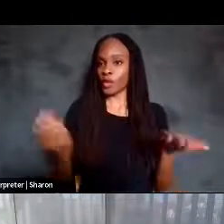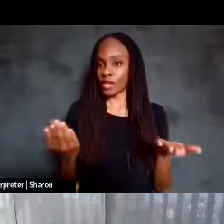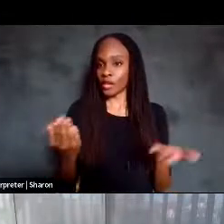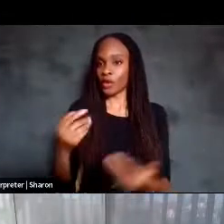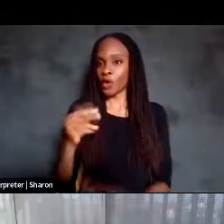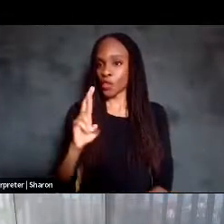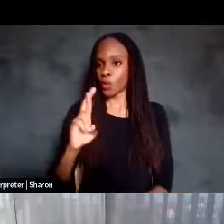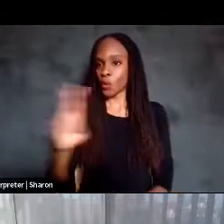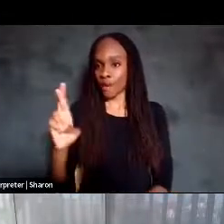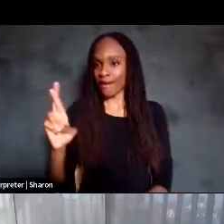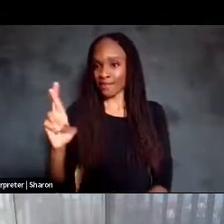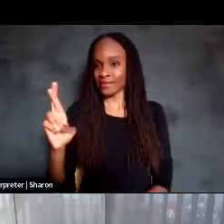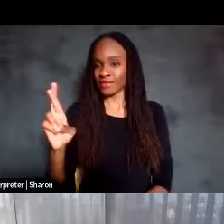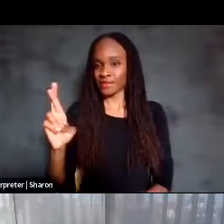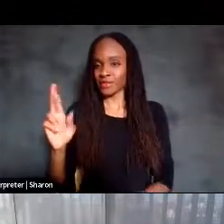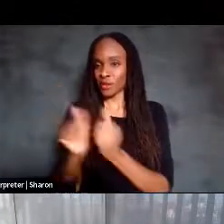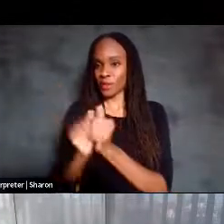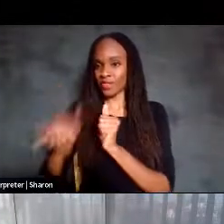the right in this video.